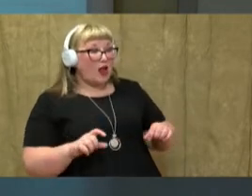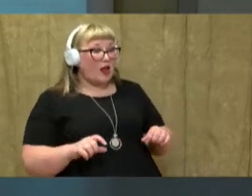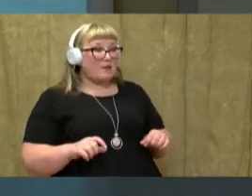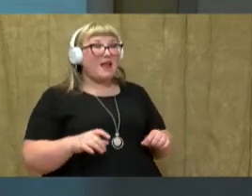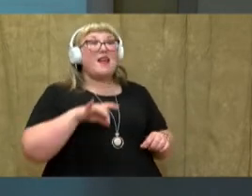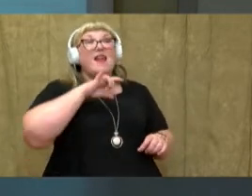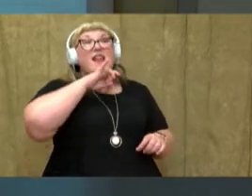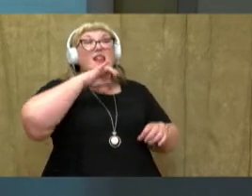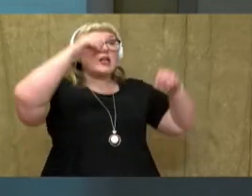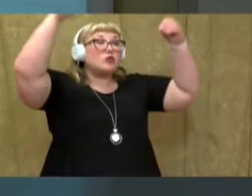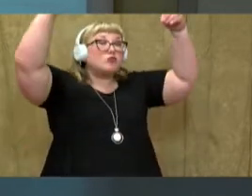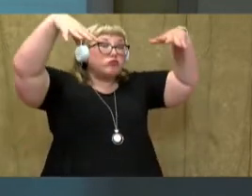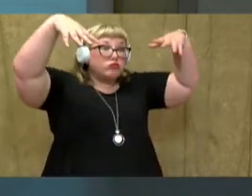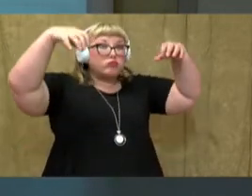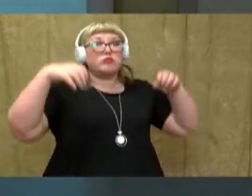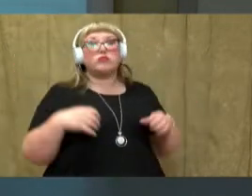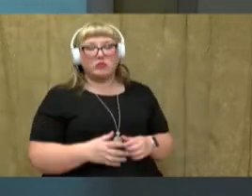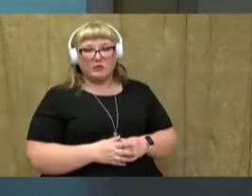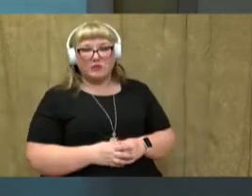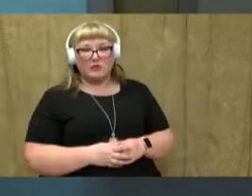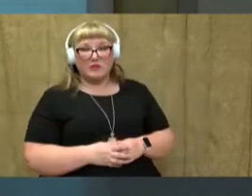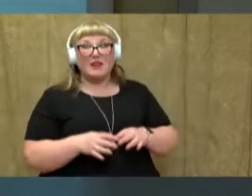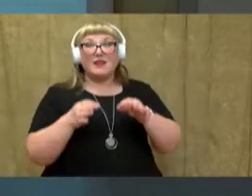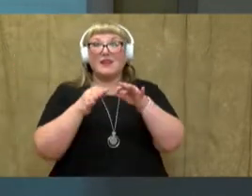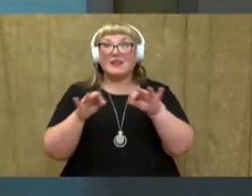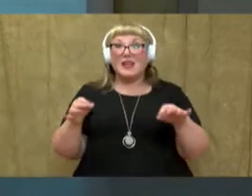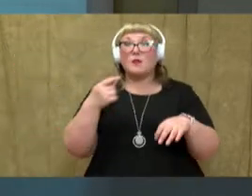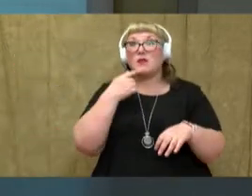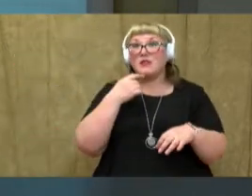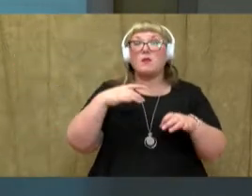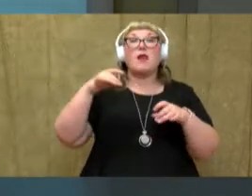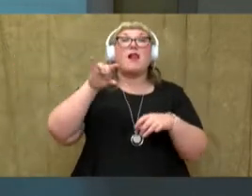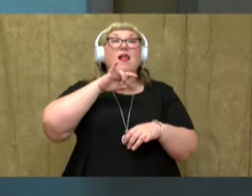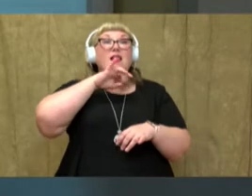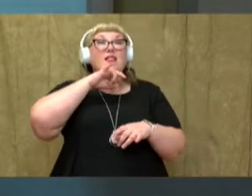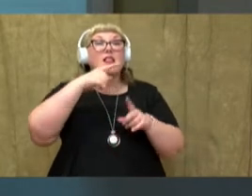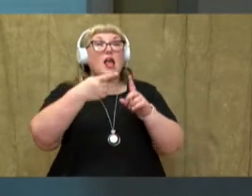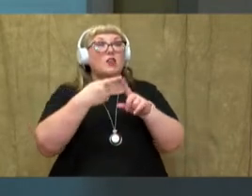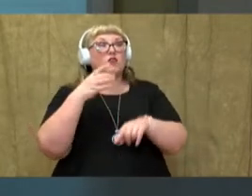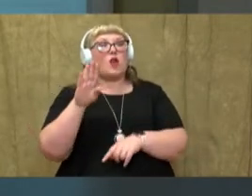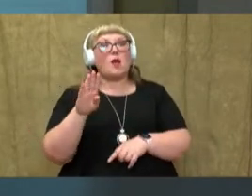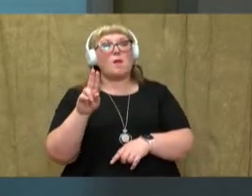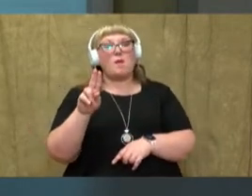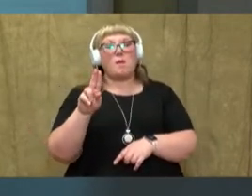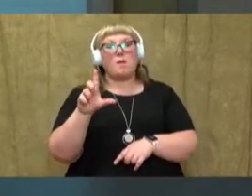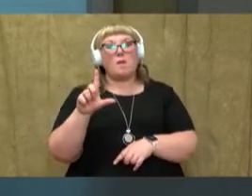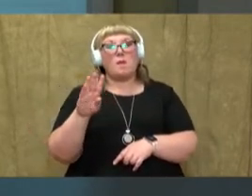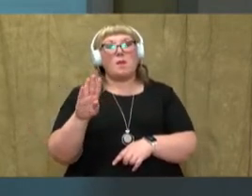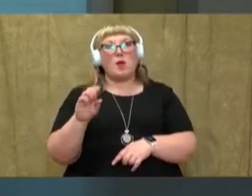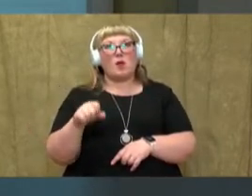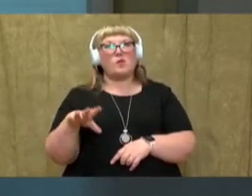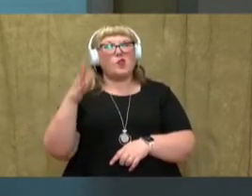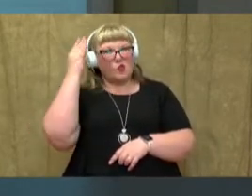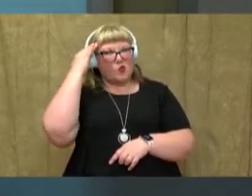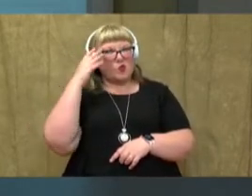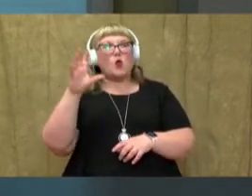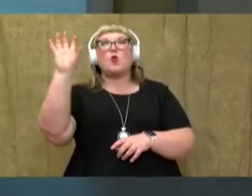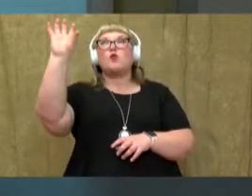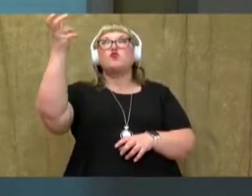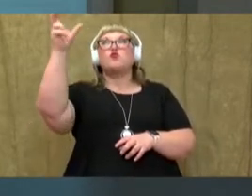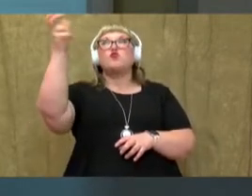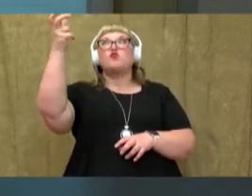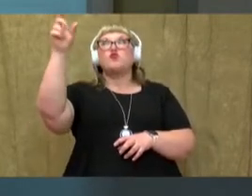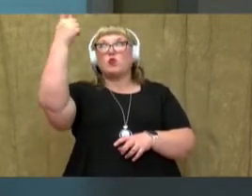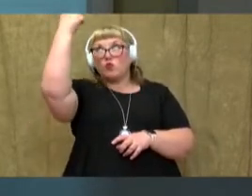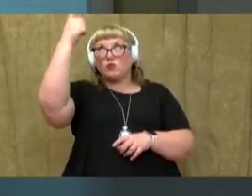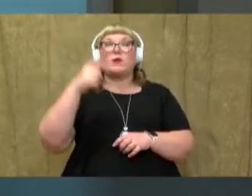brighten them up. Caption says, light comes from bulbs. You know in the ceilings in your classroom, you have light